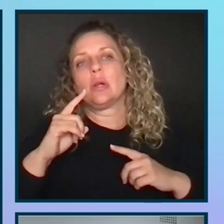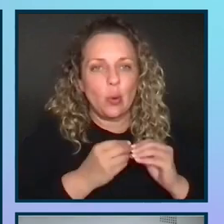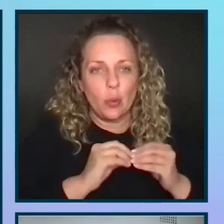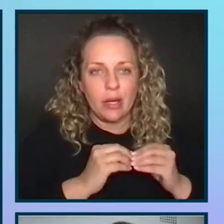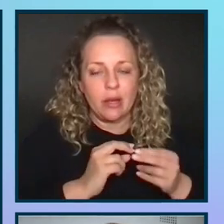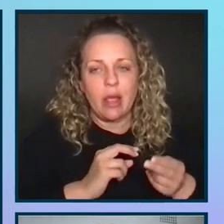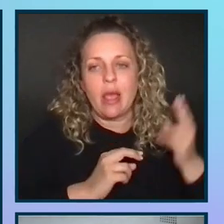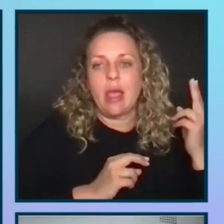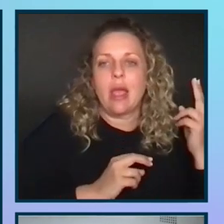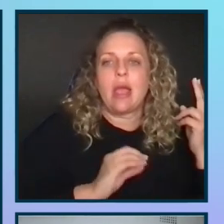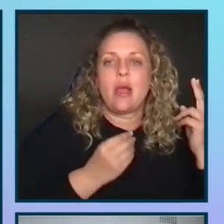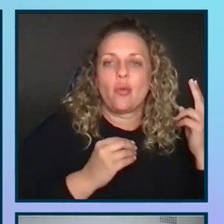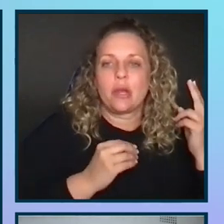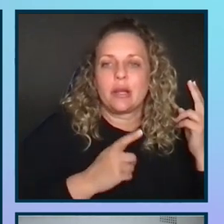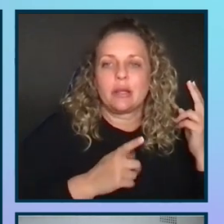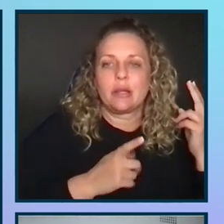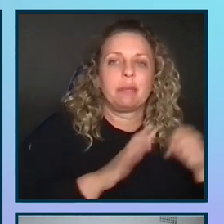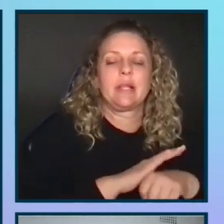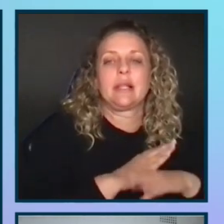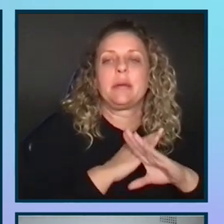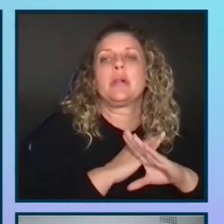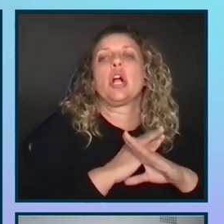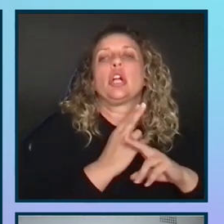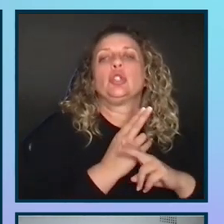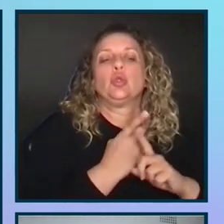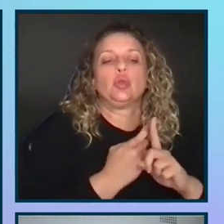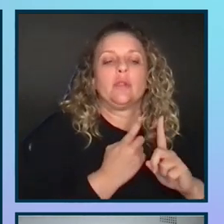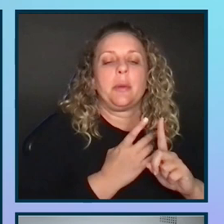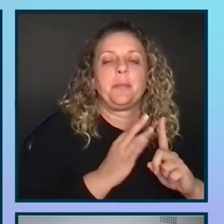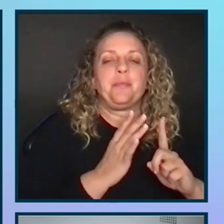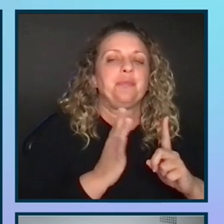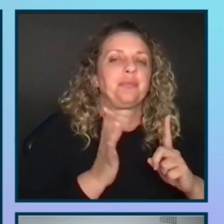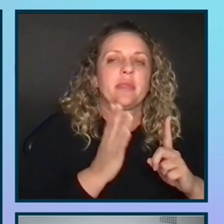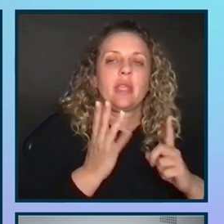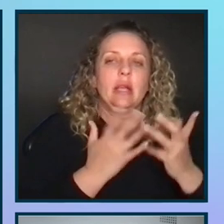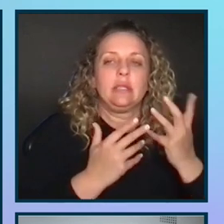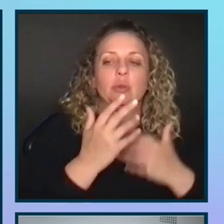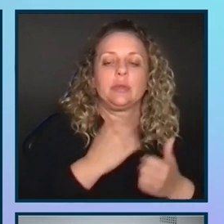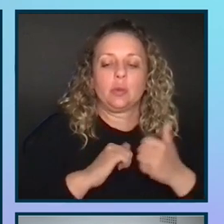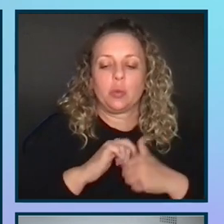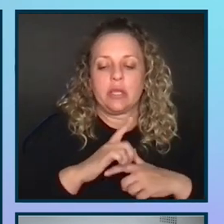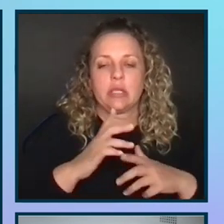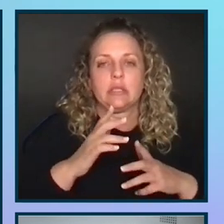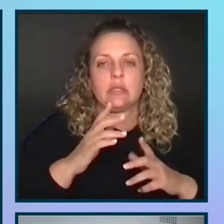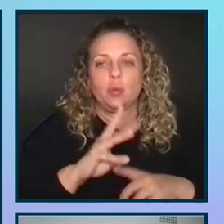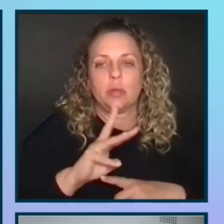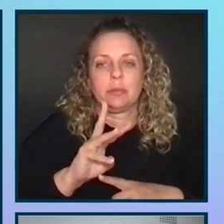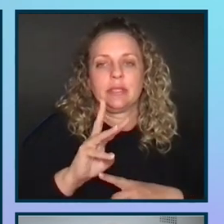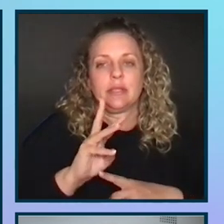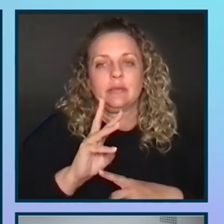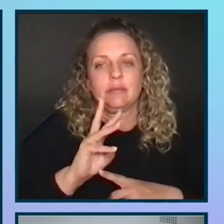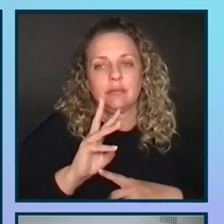So that it completely blocks the user from interacting with this like key user